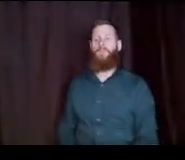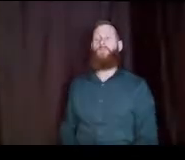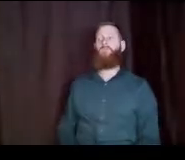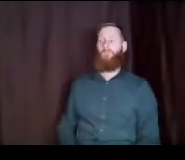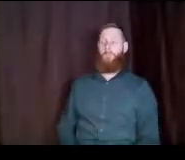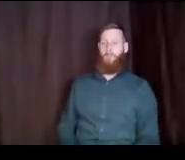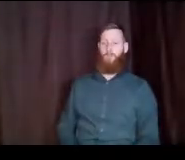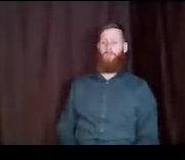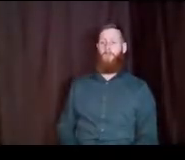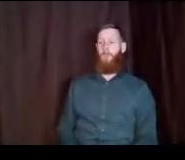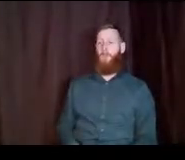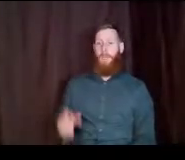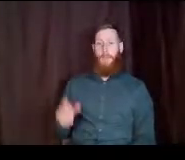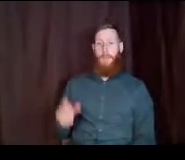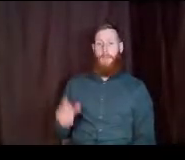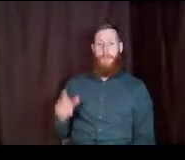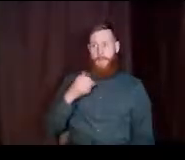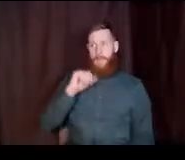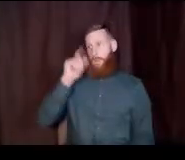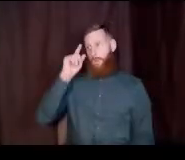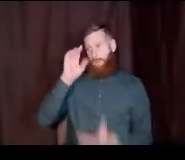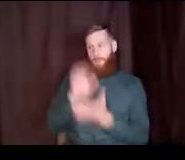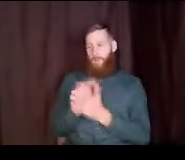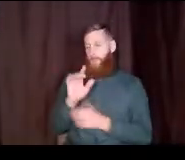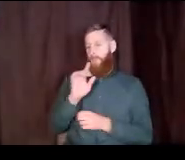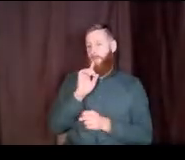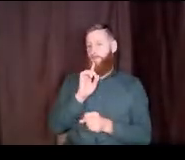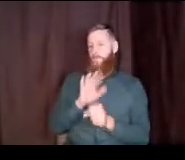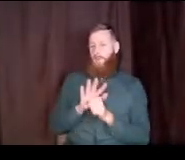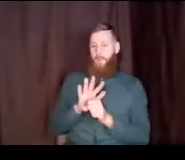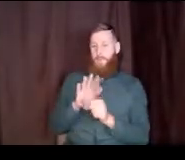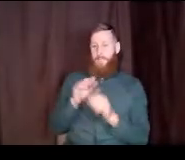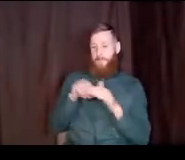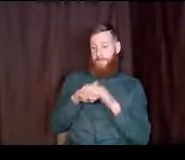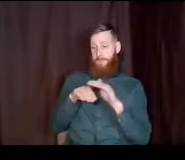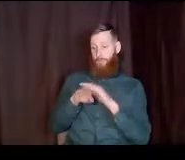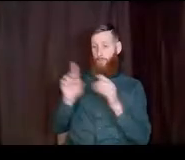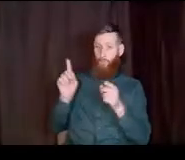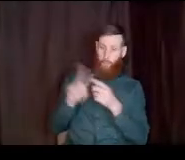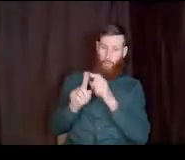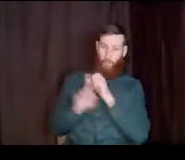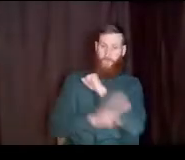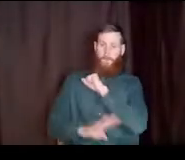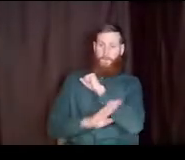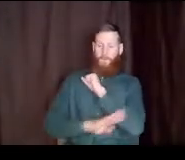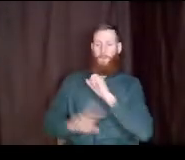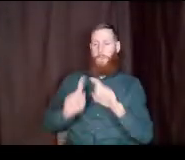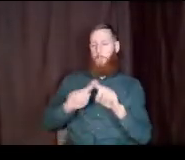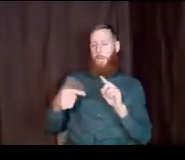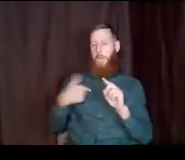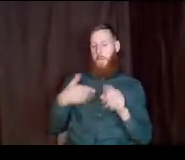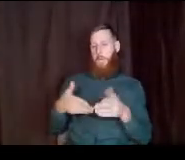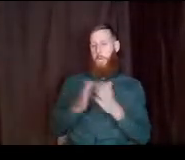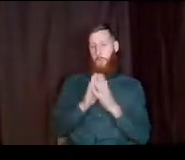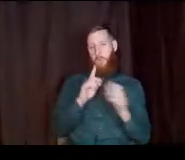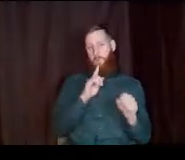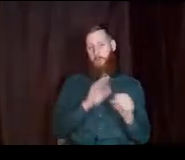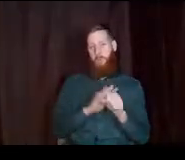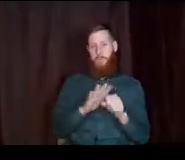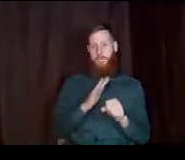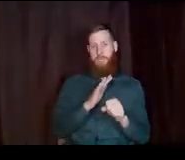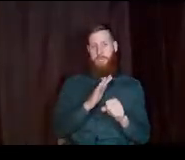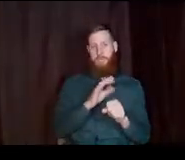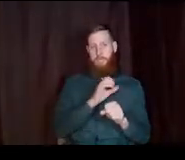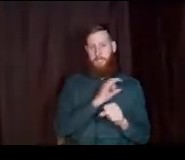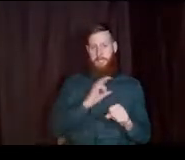I don't believe Promise is accessible until the fall. But I'm going to ask our Promise staff that are on the call to go